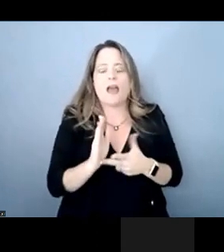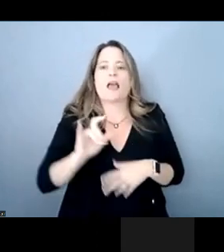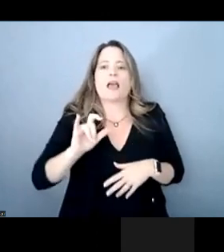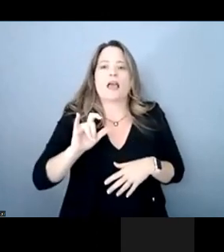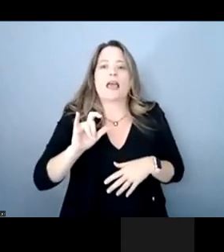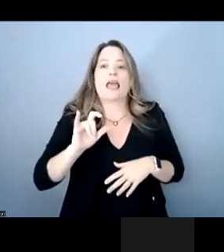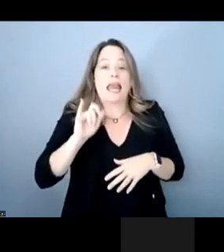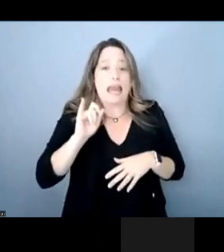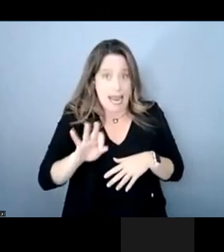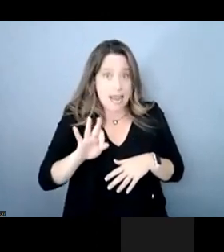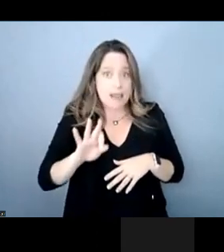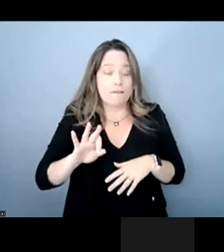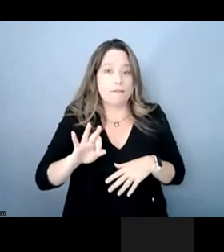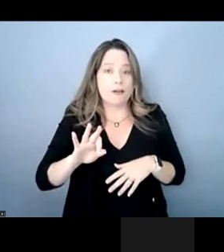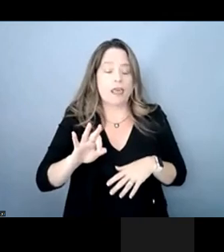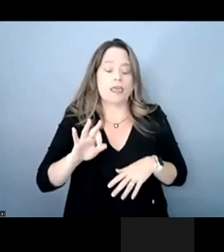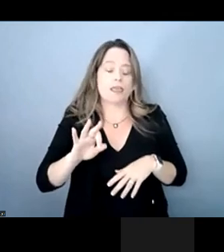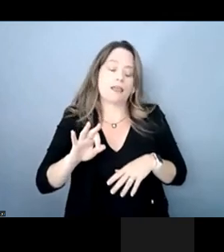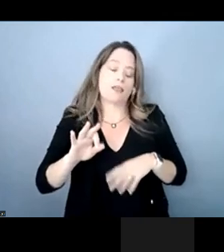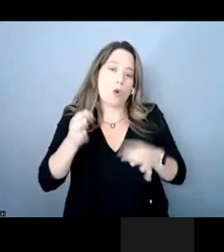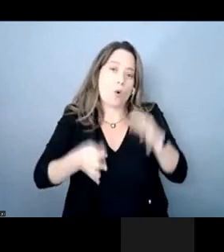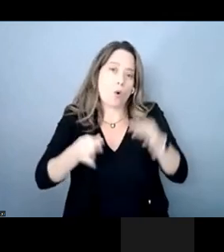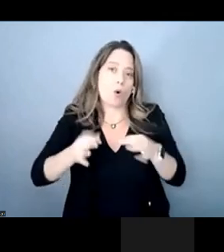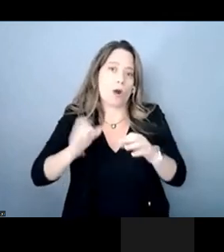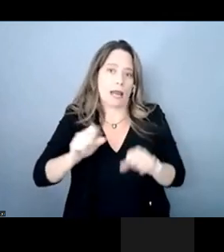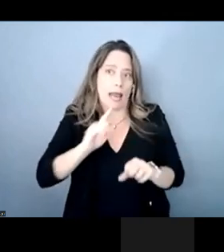be authenticated that um